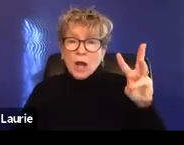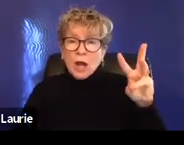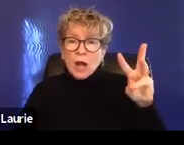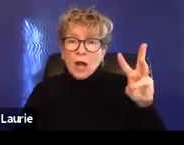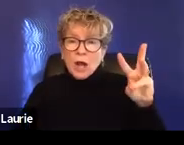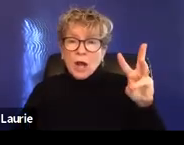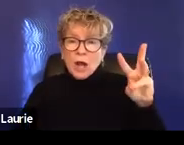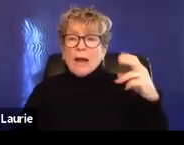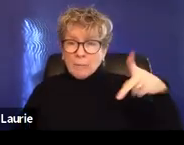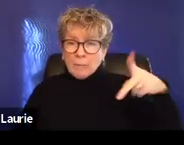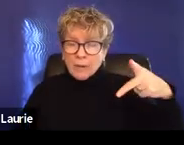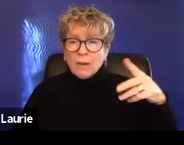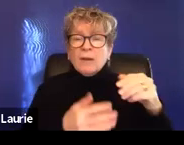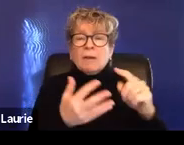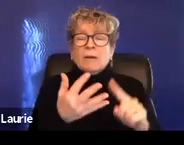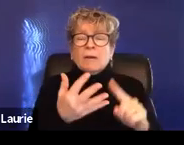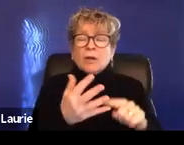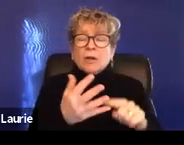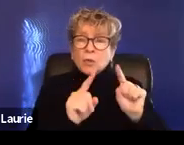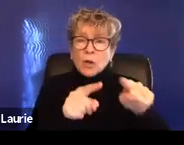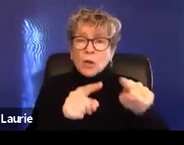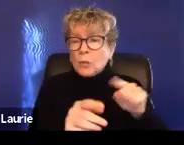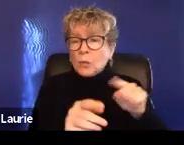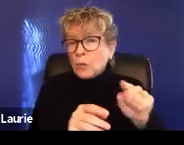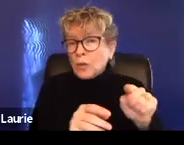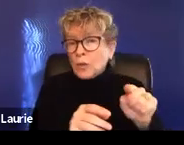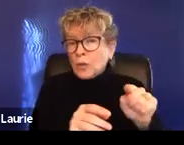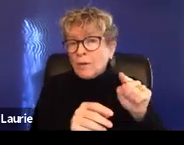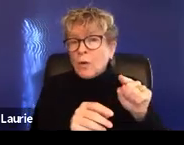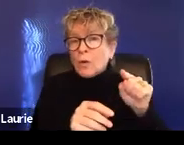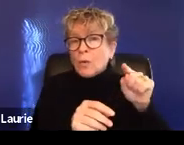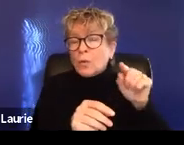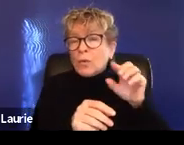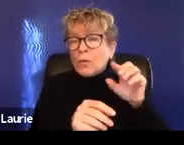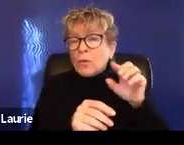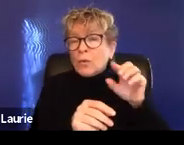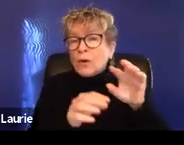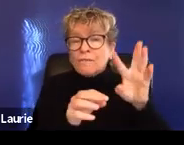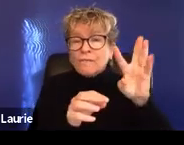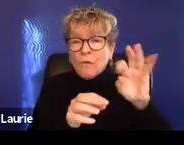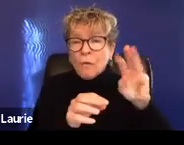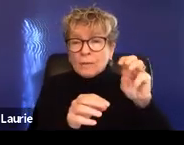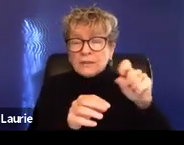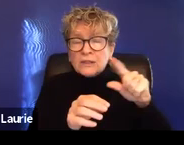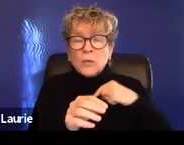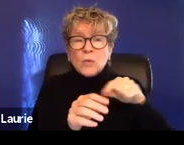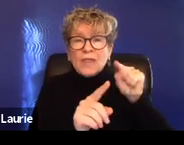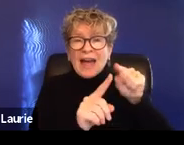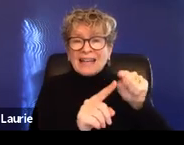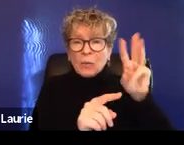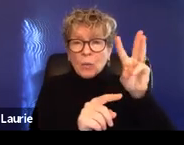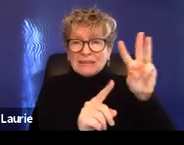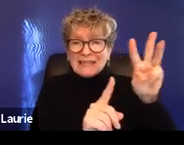forms going to the Washington court website itself and helping them download the forms and identifying, uh,